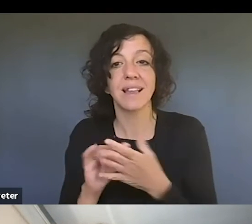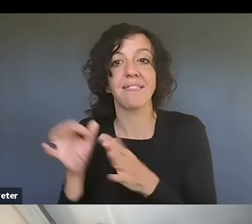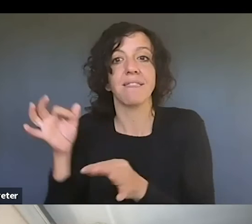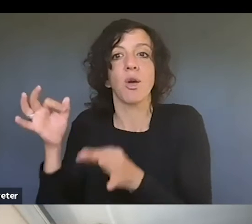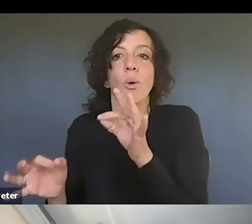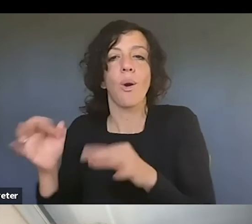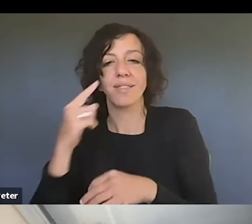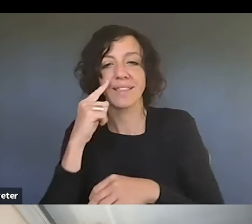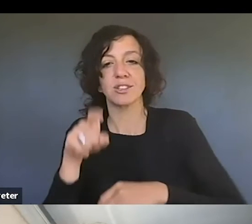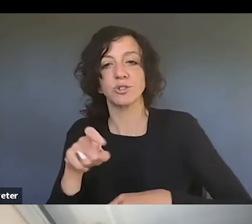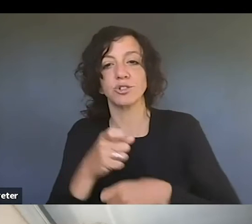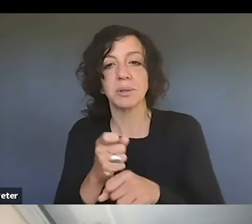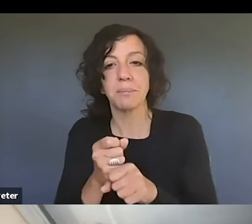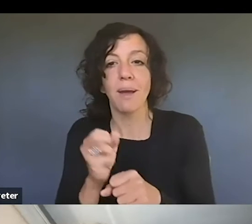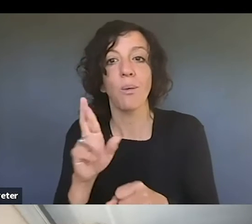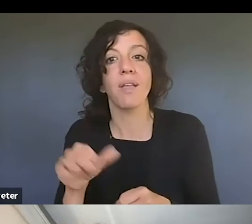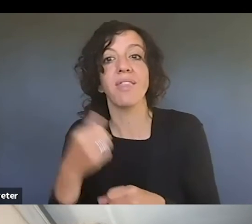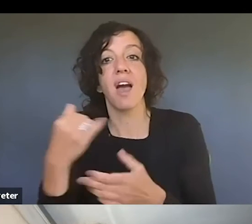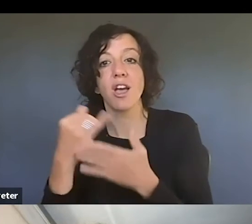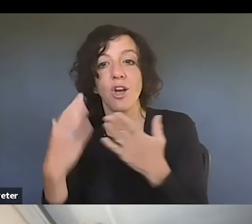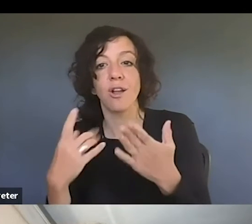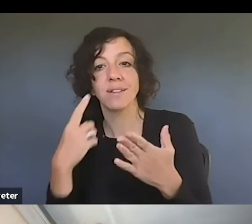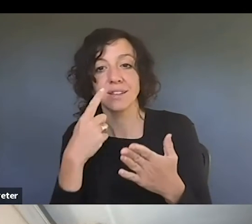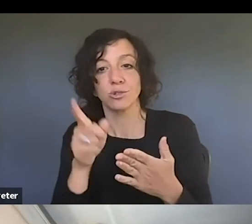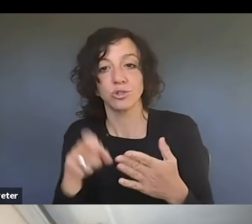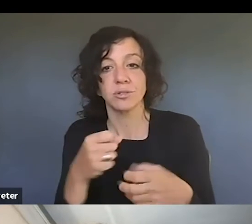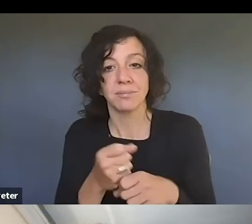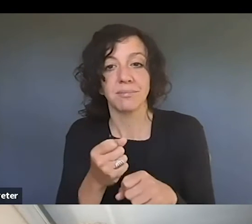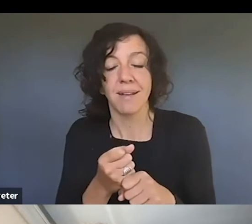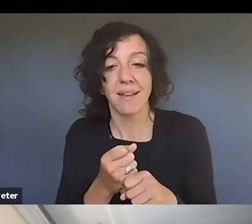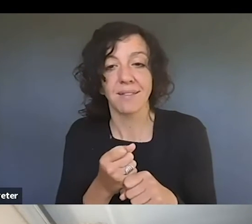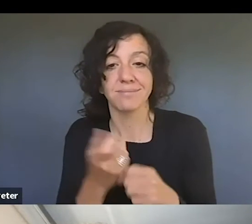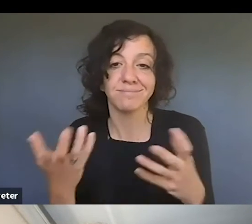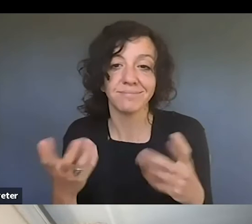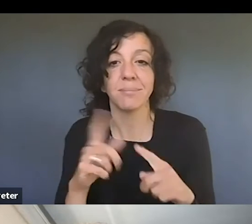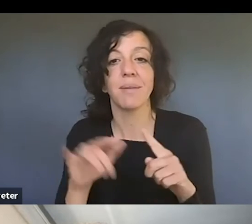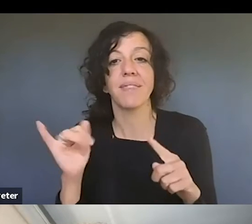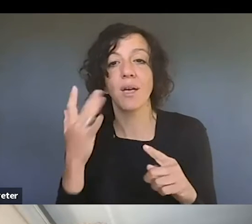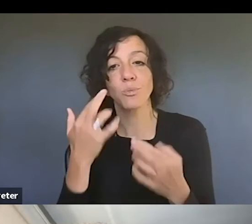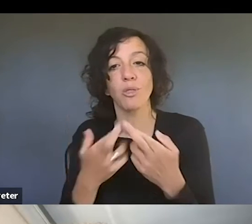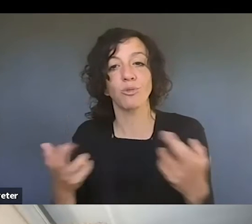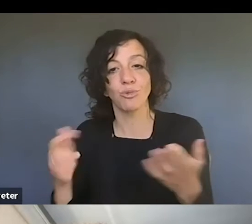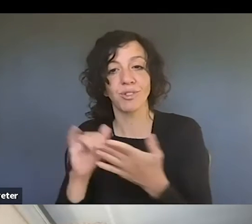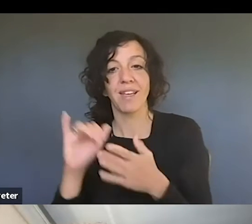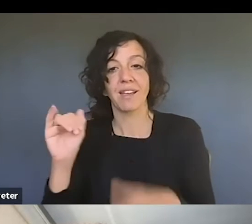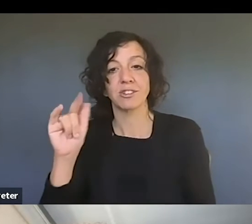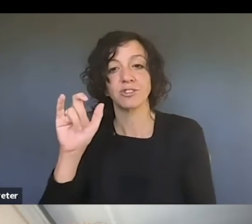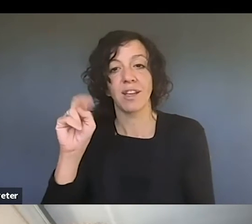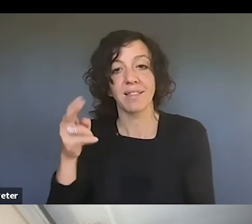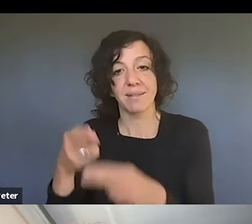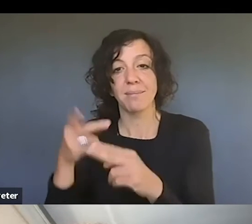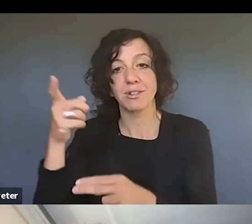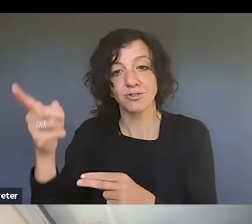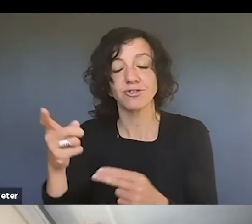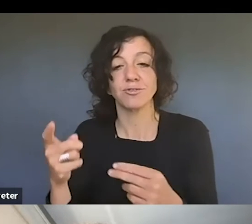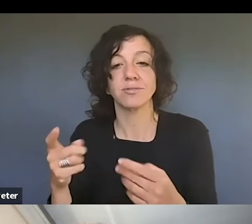have made or that the other artists thinks you should have made. Um, but that's why the resources that Jalen mentions on, uh,